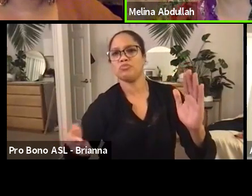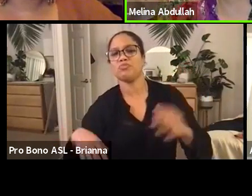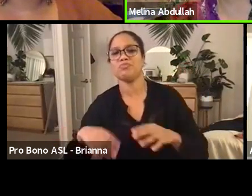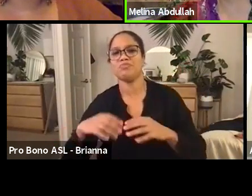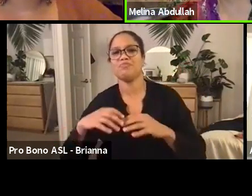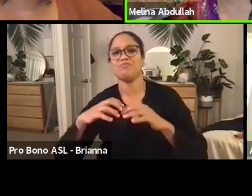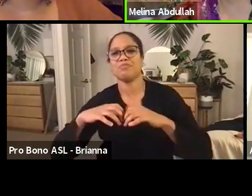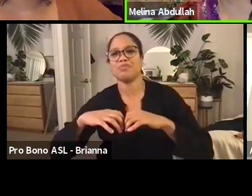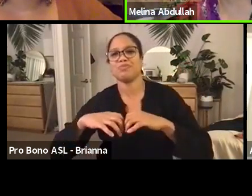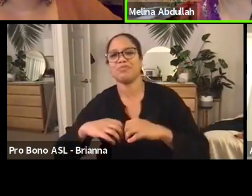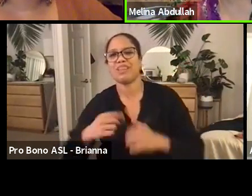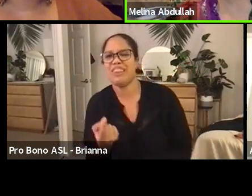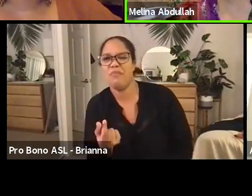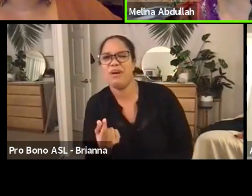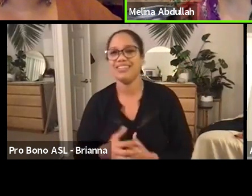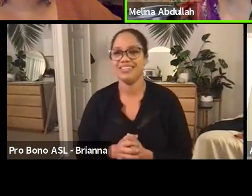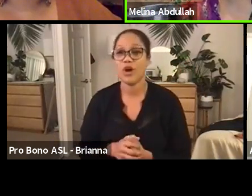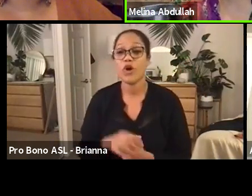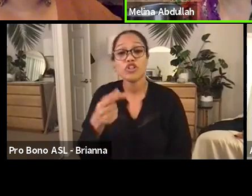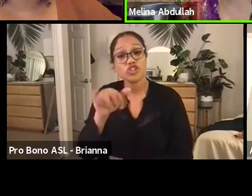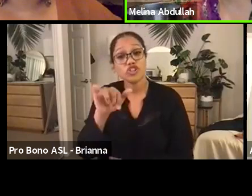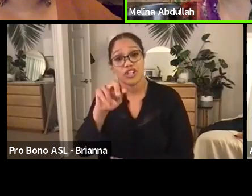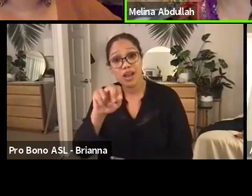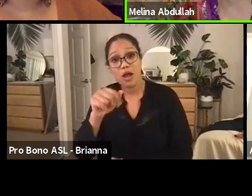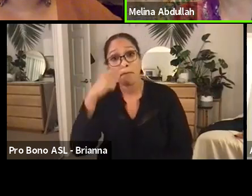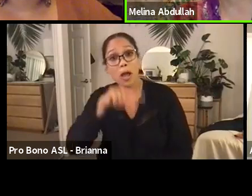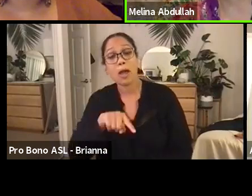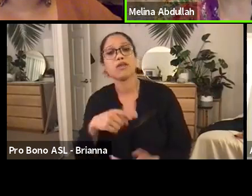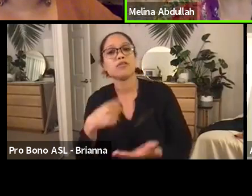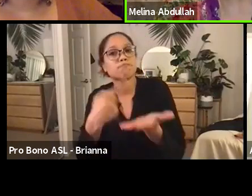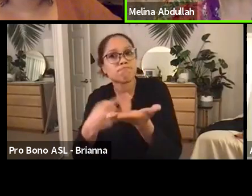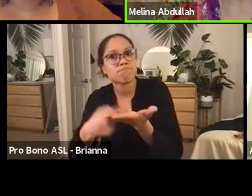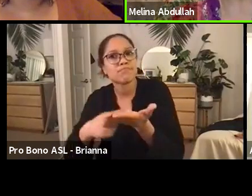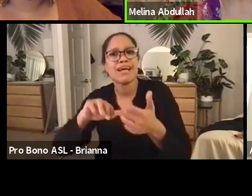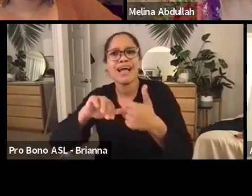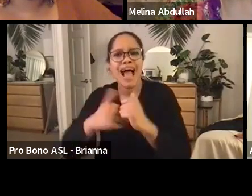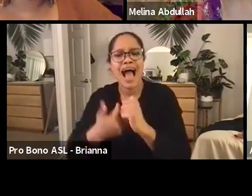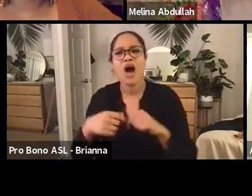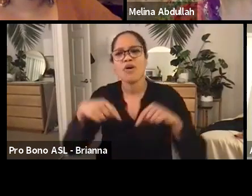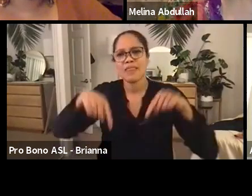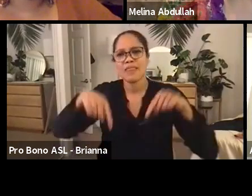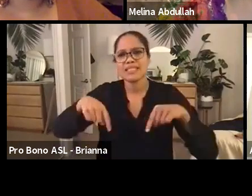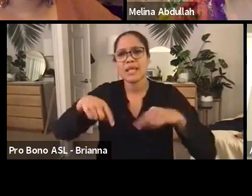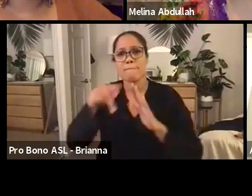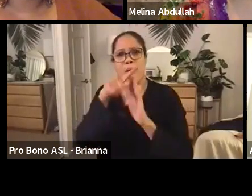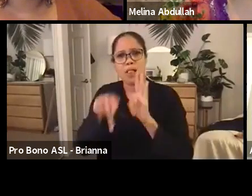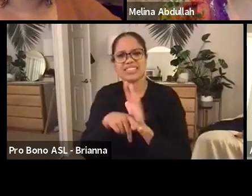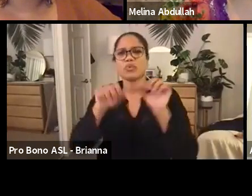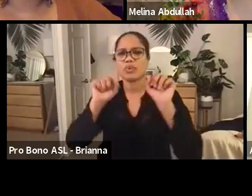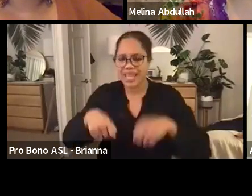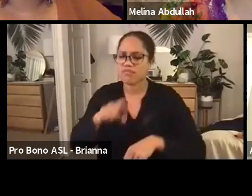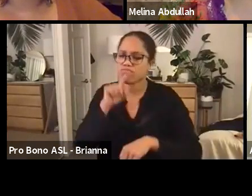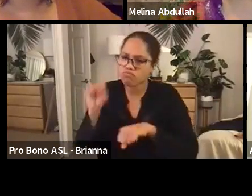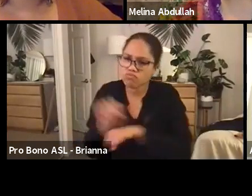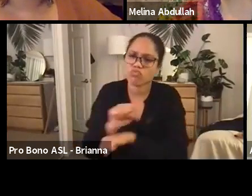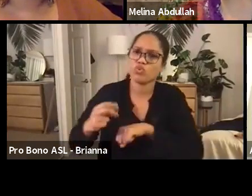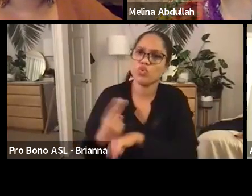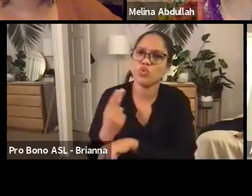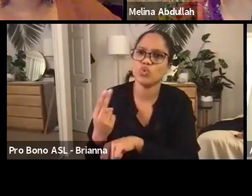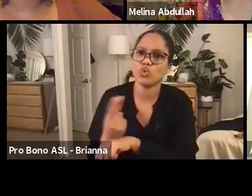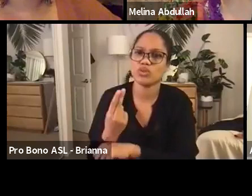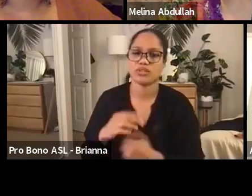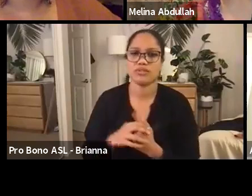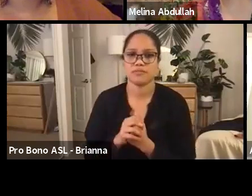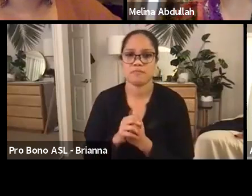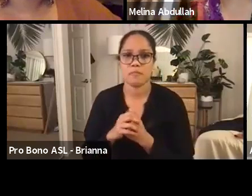just jump back in about how policy as a tool can be used? Absolutely. But I, you know, I'm really interested in this,